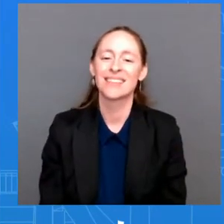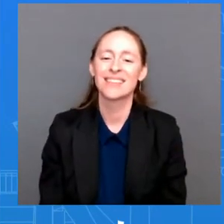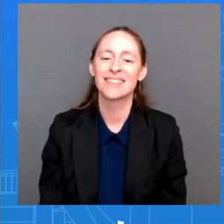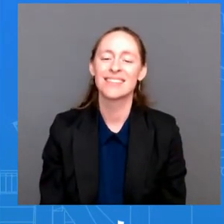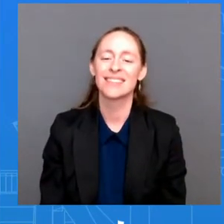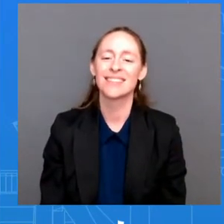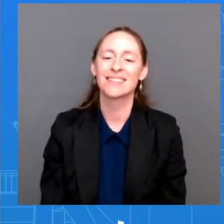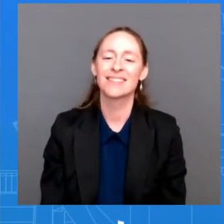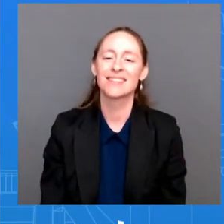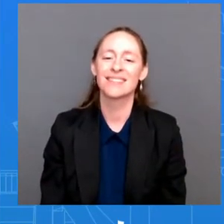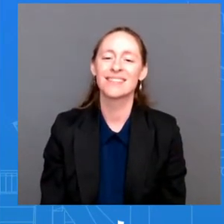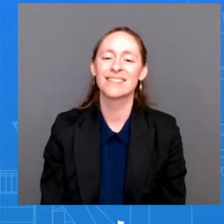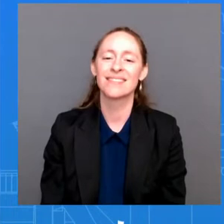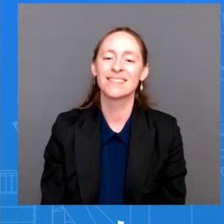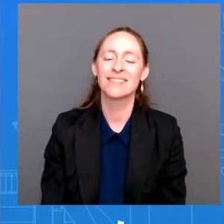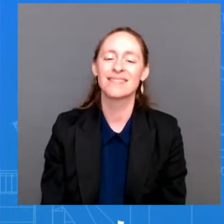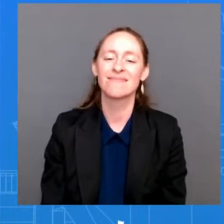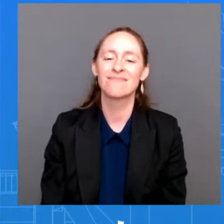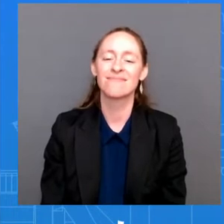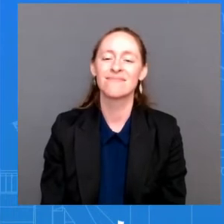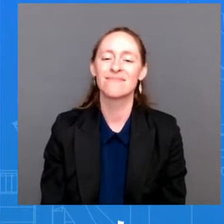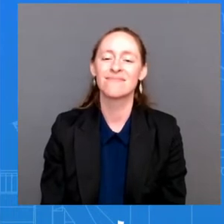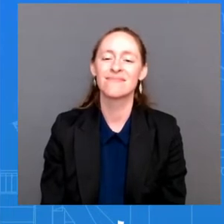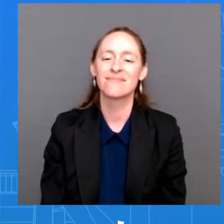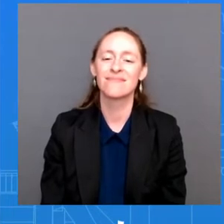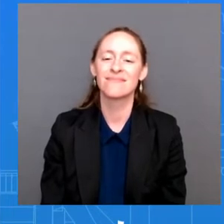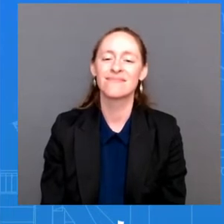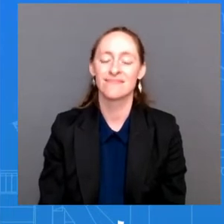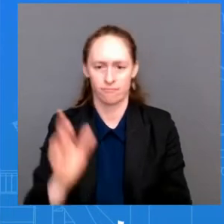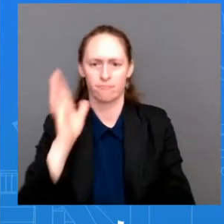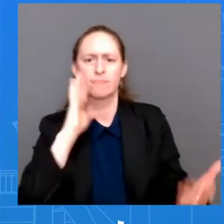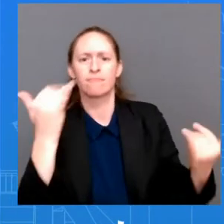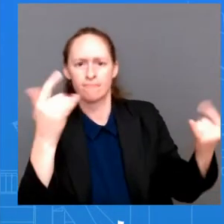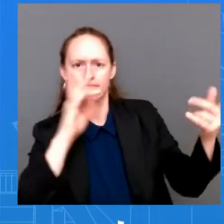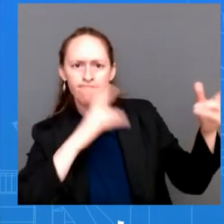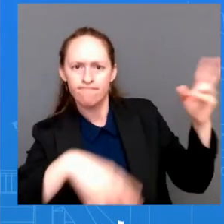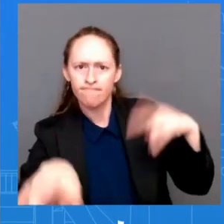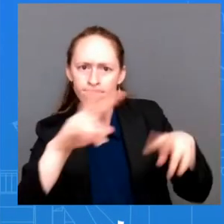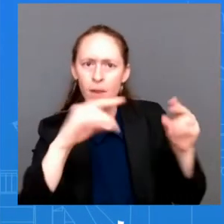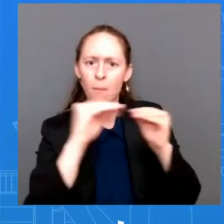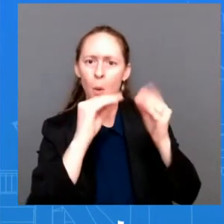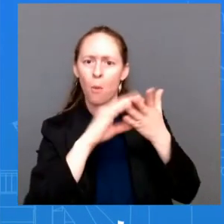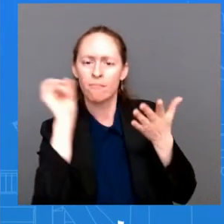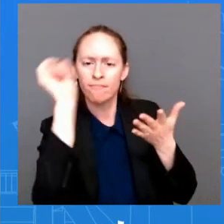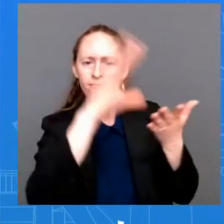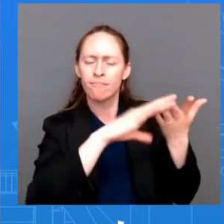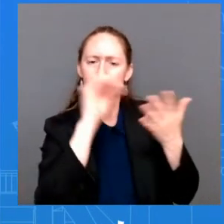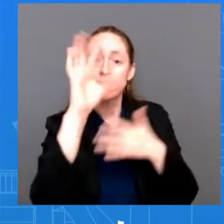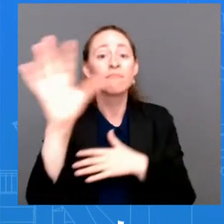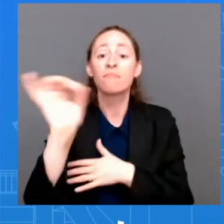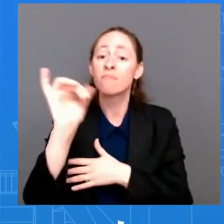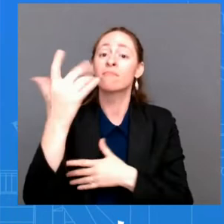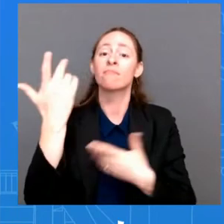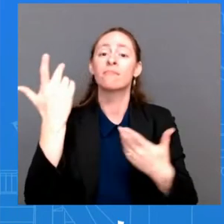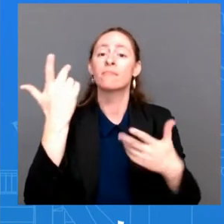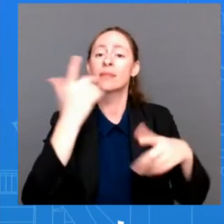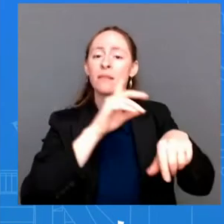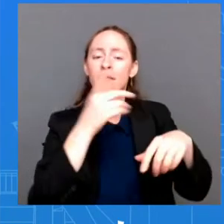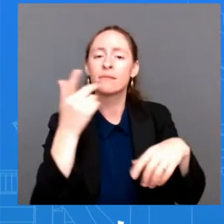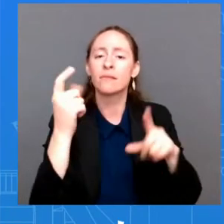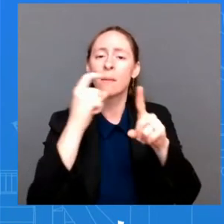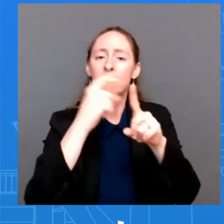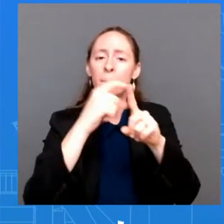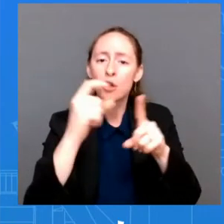Today's announcement is going to include more ammunition for the high-mobility advanced rocket systems, otherwise known as HIMARS. I know you all are familiar with that,